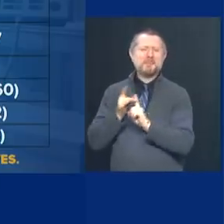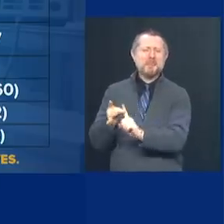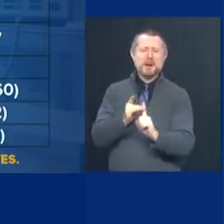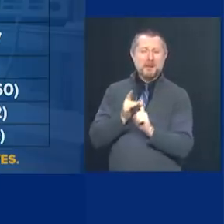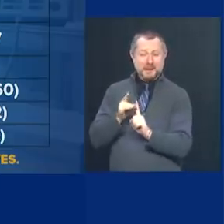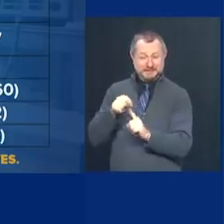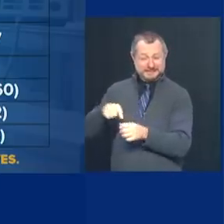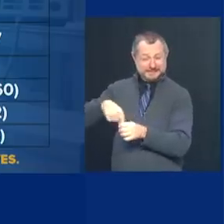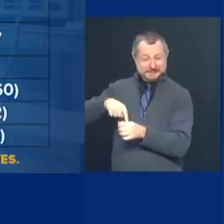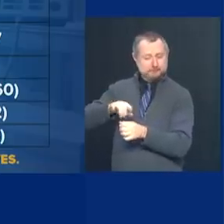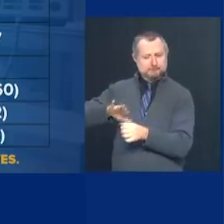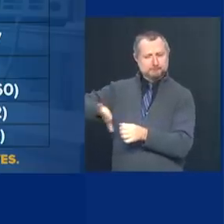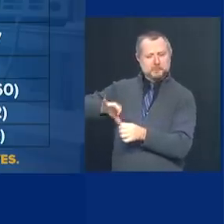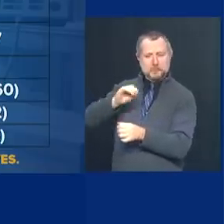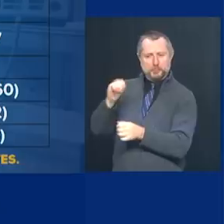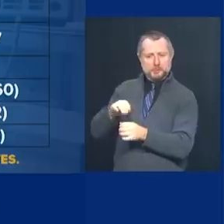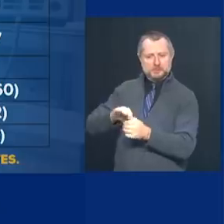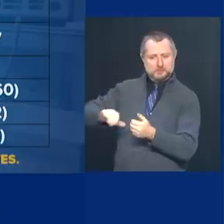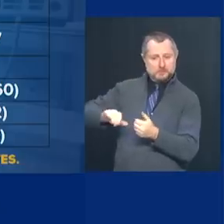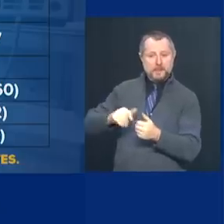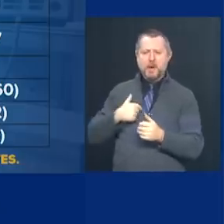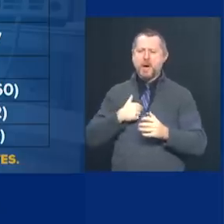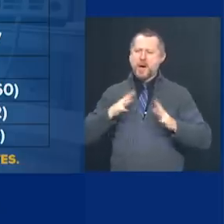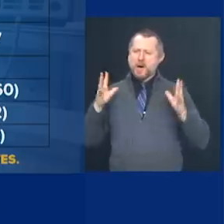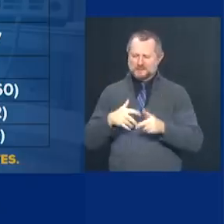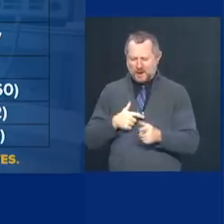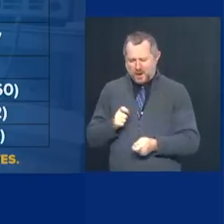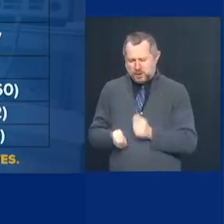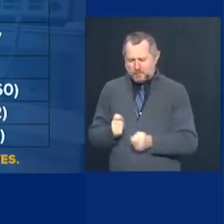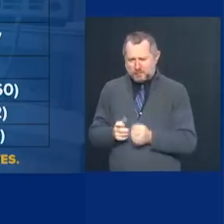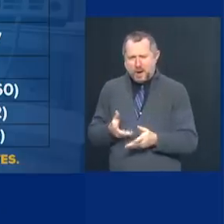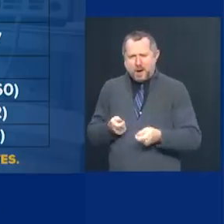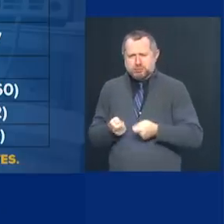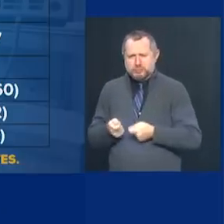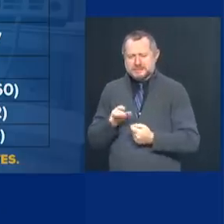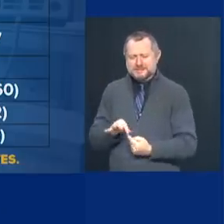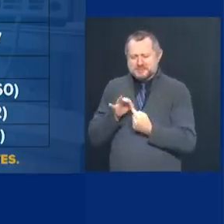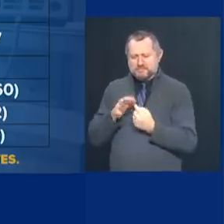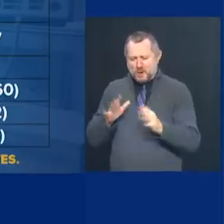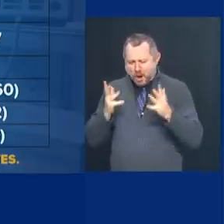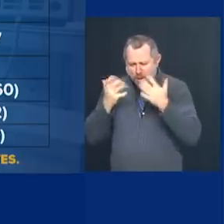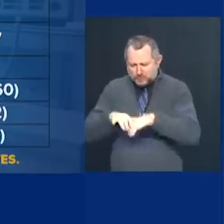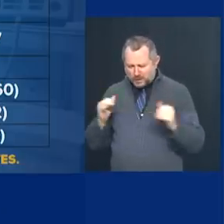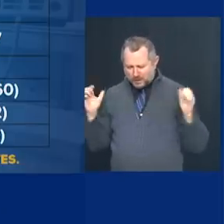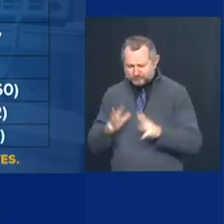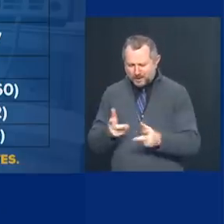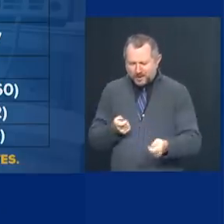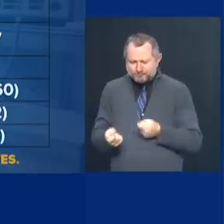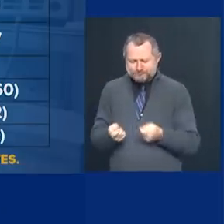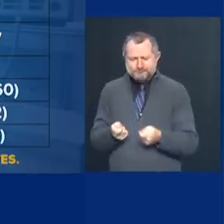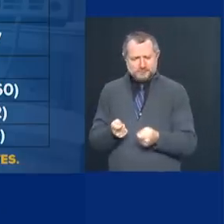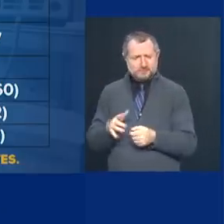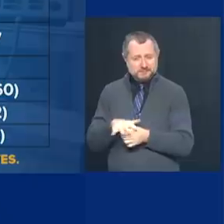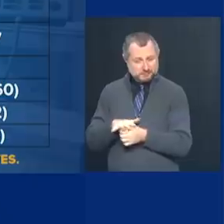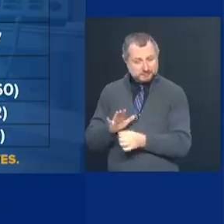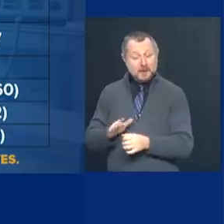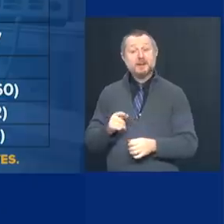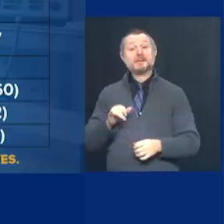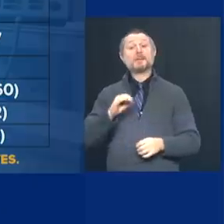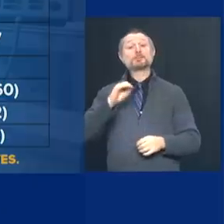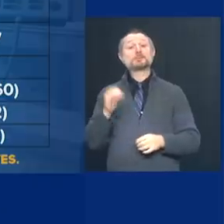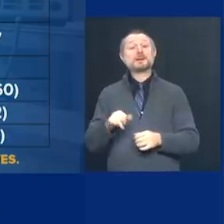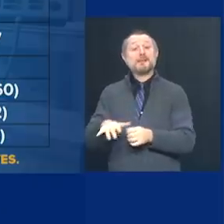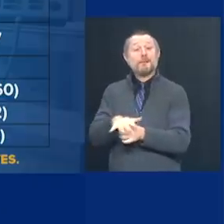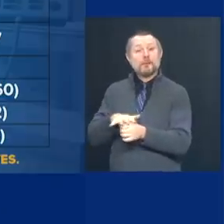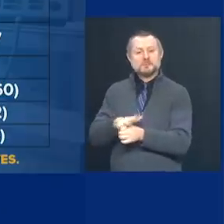which we have localized and we have special strategies in them. And they have a higher percentage rate